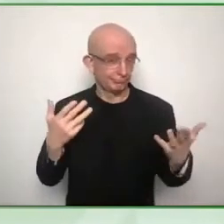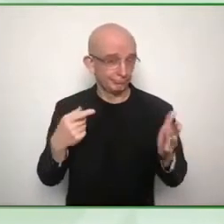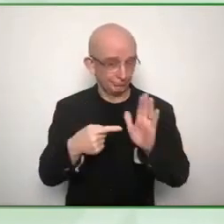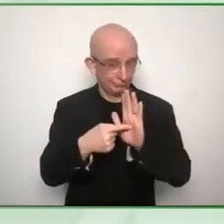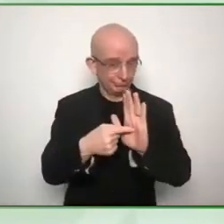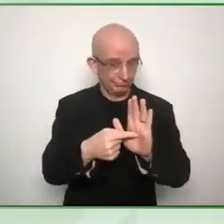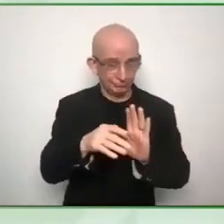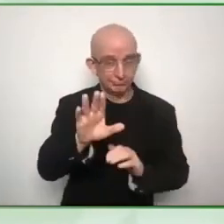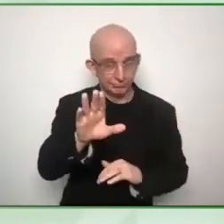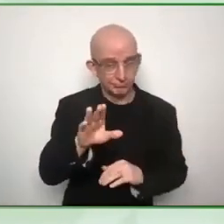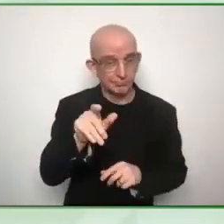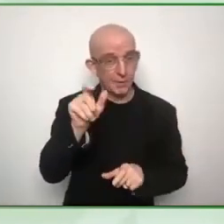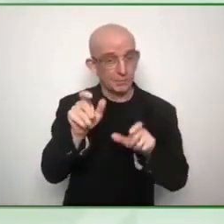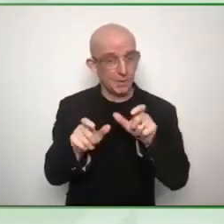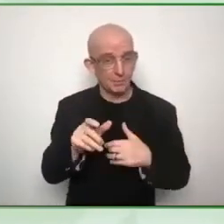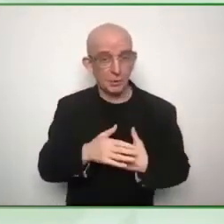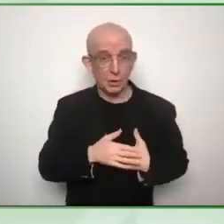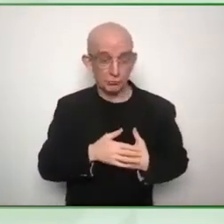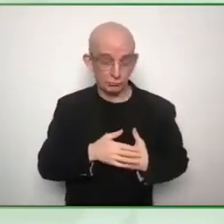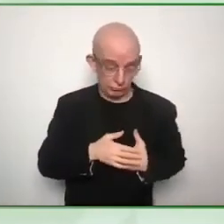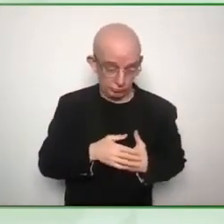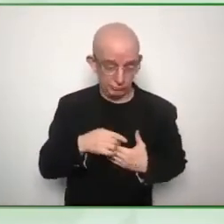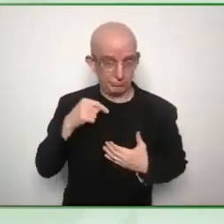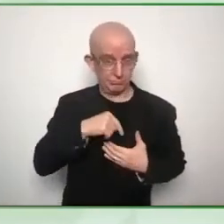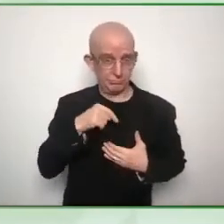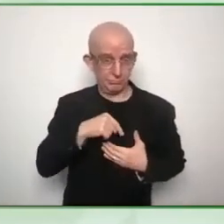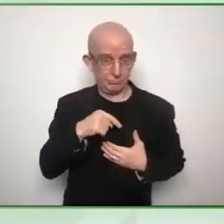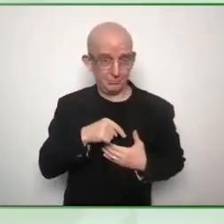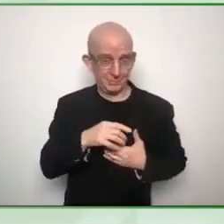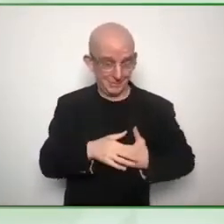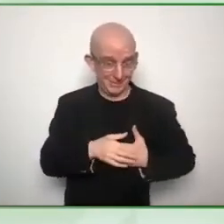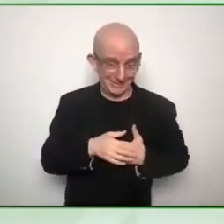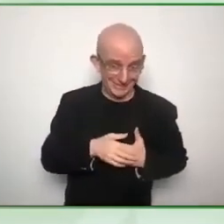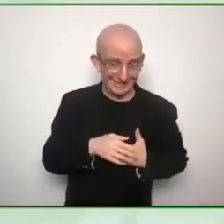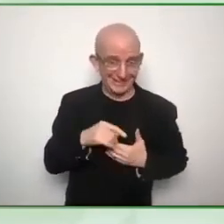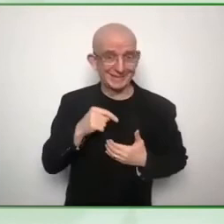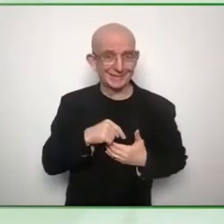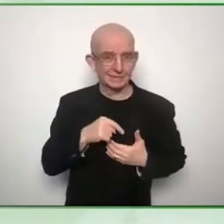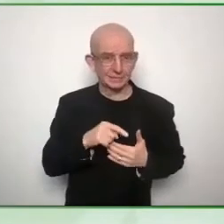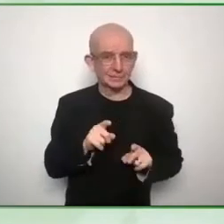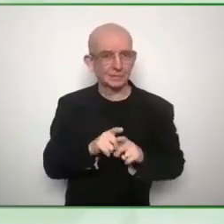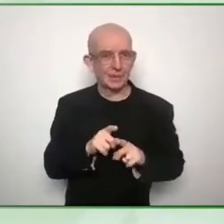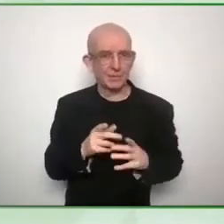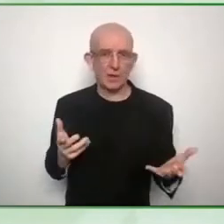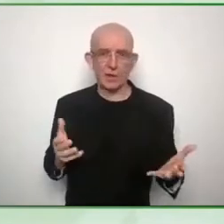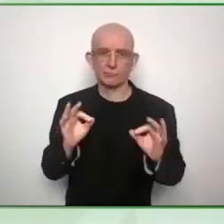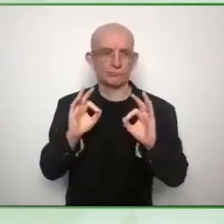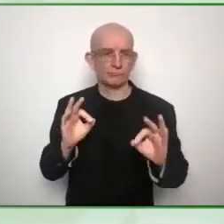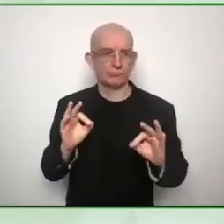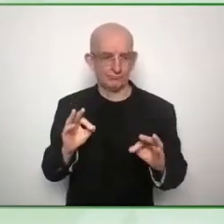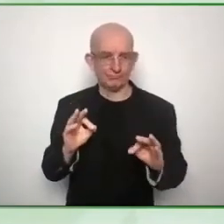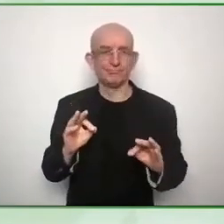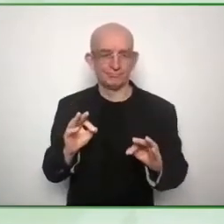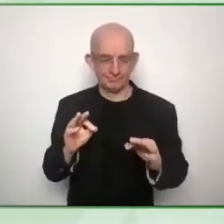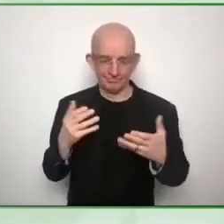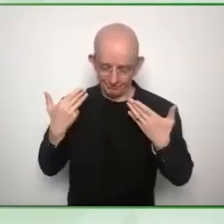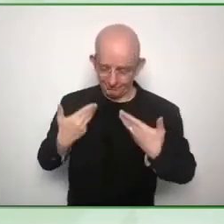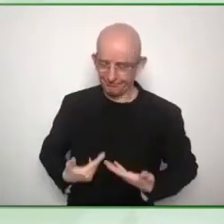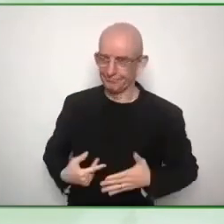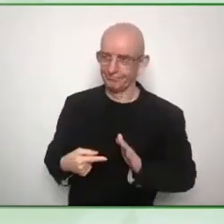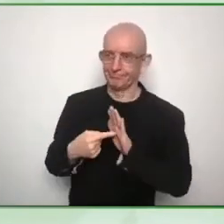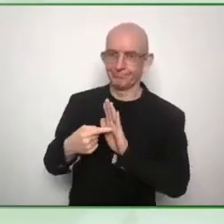sometimes you've you've got to push your own way through make your own opportunities and and that certainly happened in the case of this